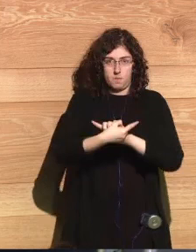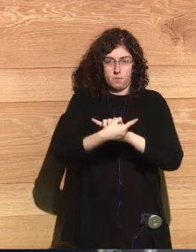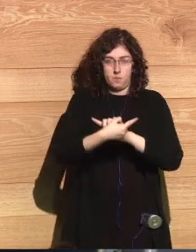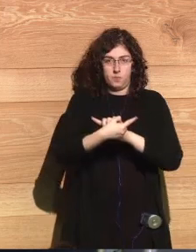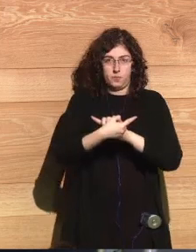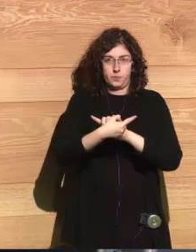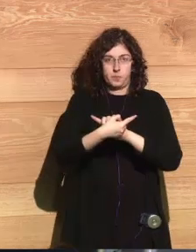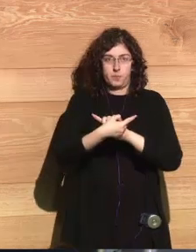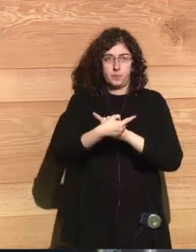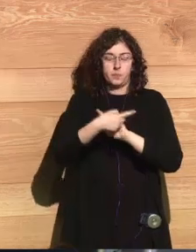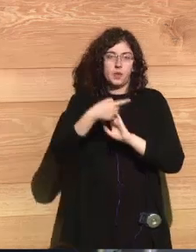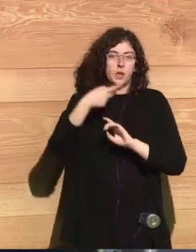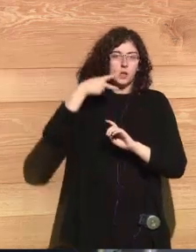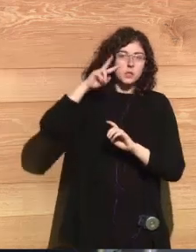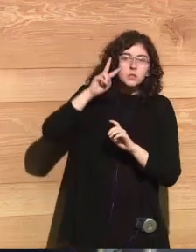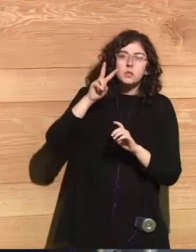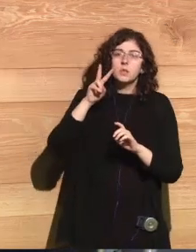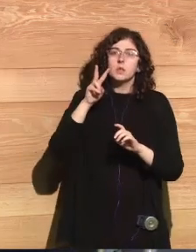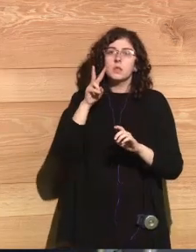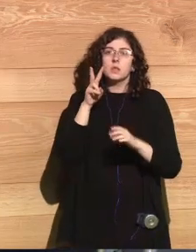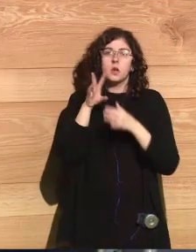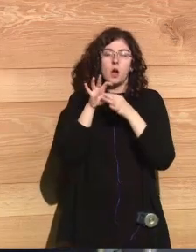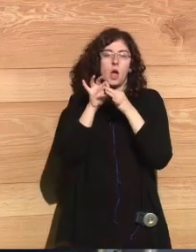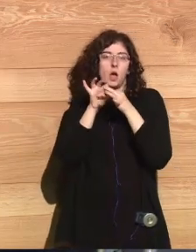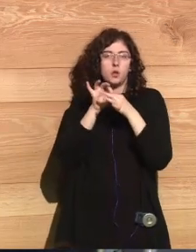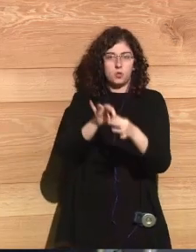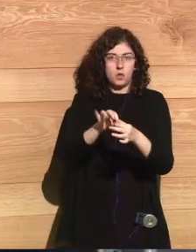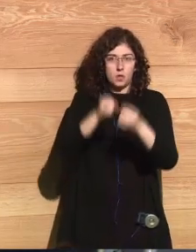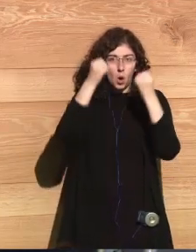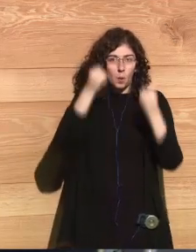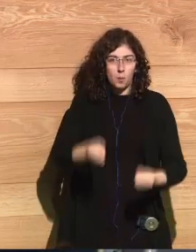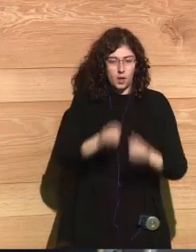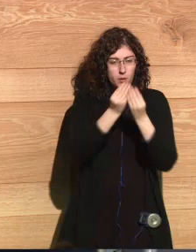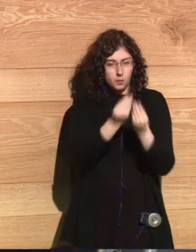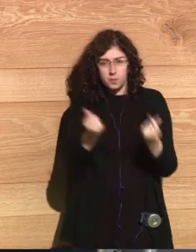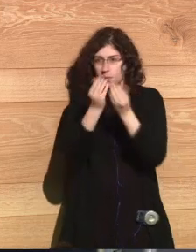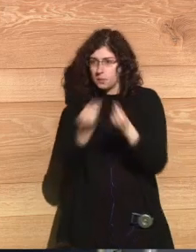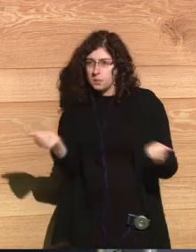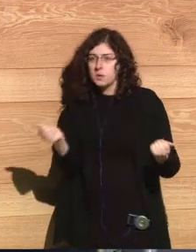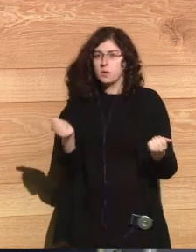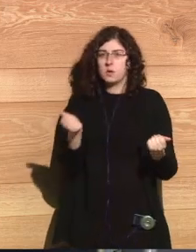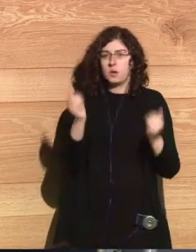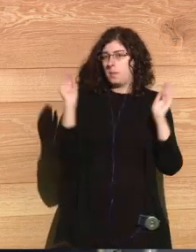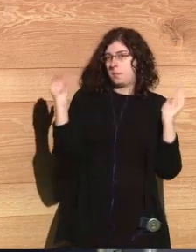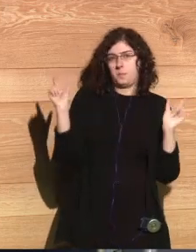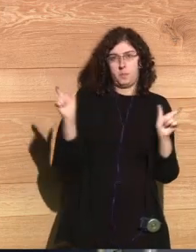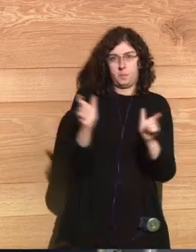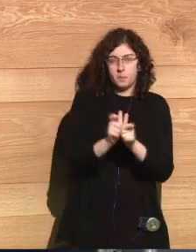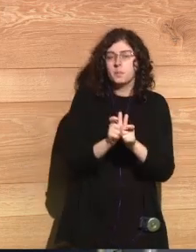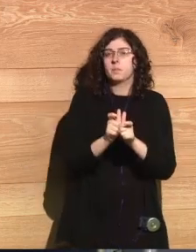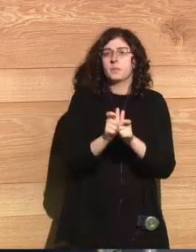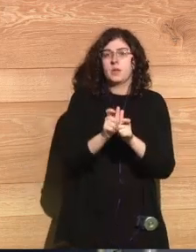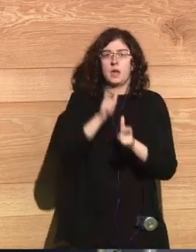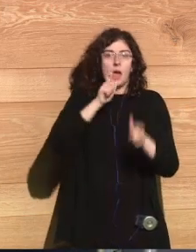this change, making sure that that prestige is not linked to the destructive power to the threat